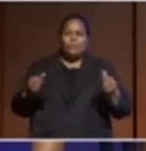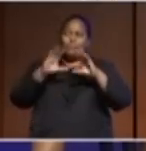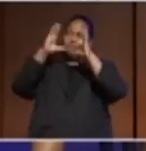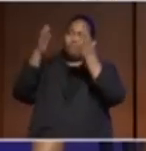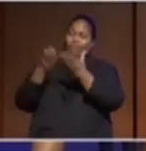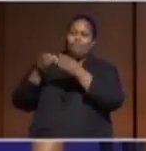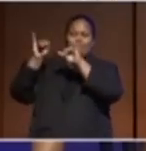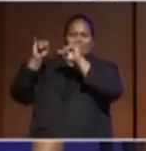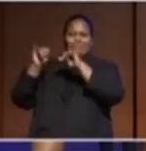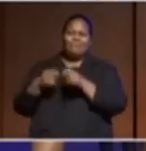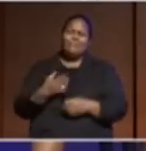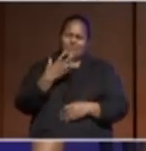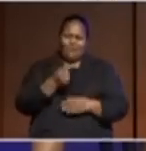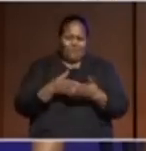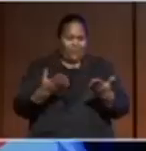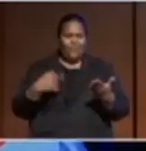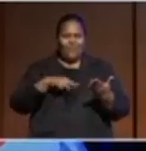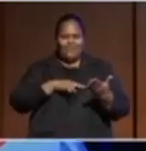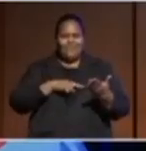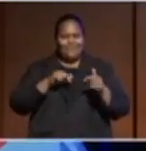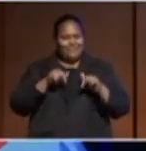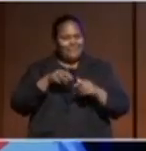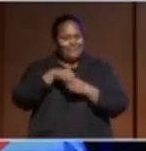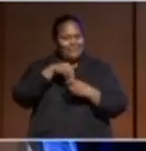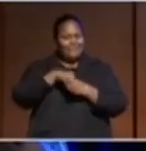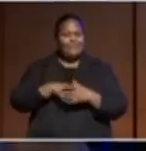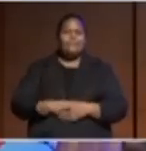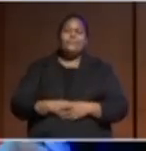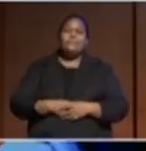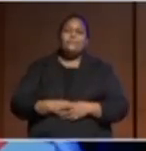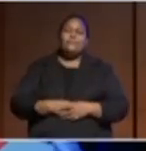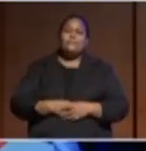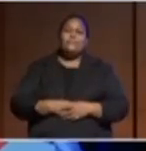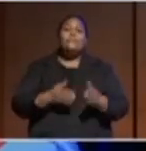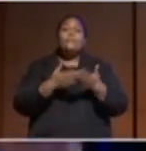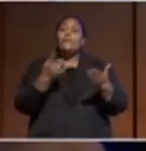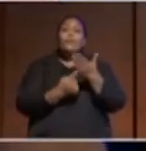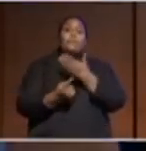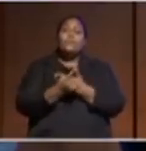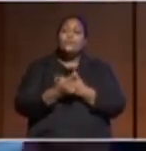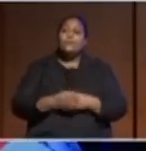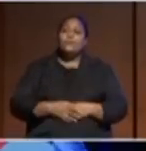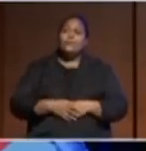context that we find ourselves in. If you look at what is happening now with, you know, the war in Ukraine,